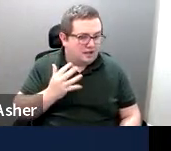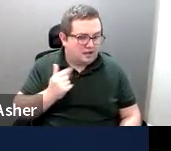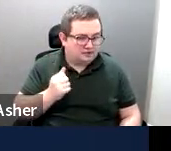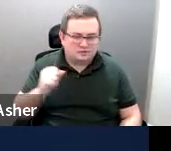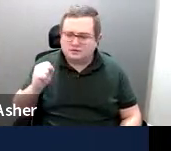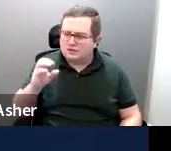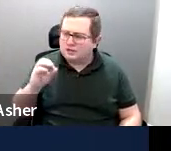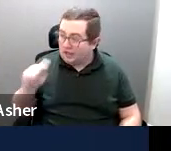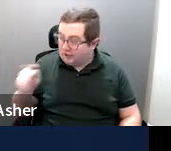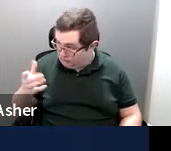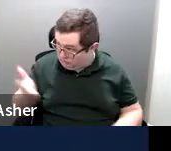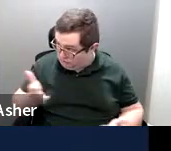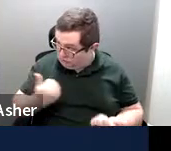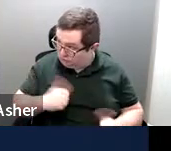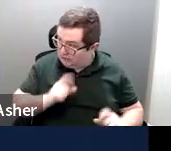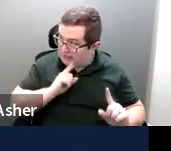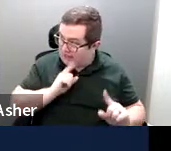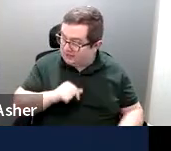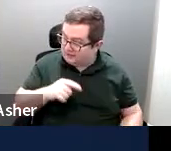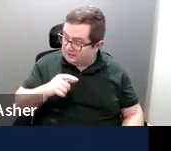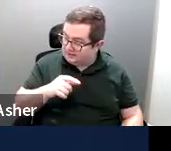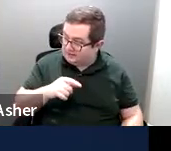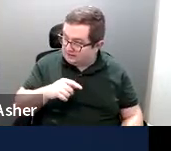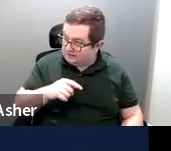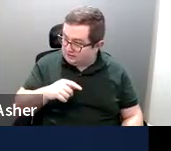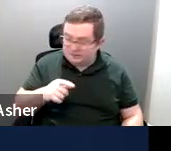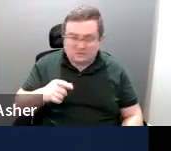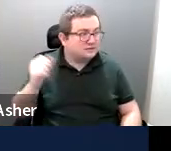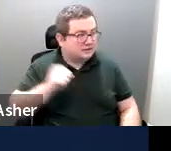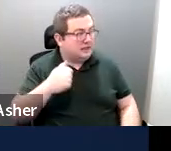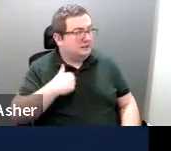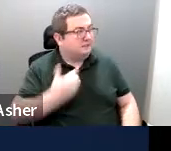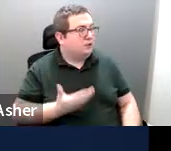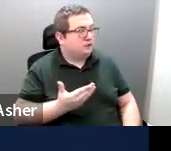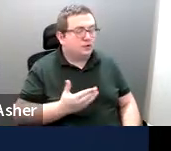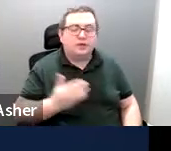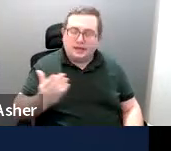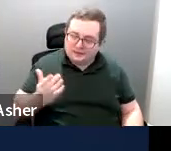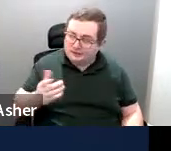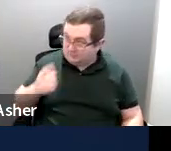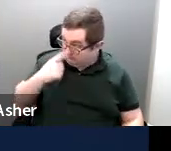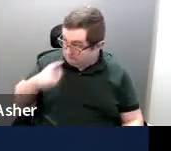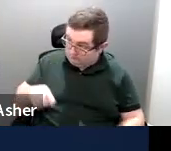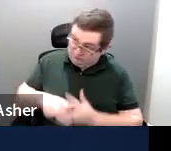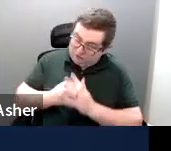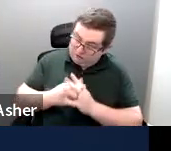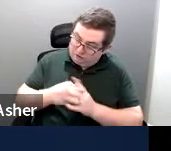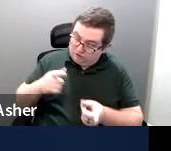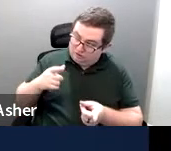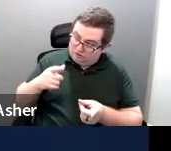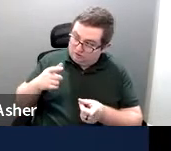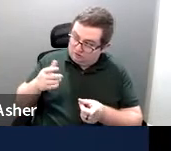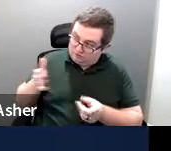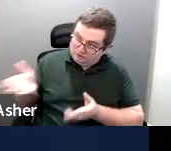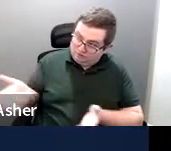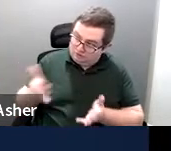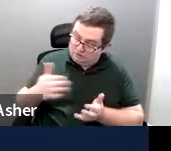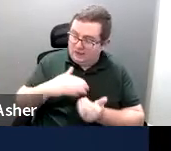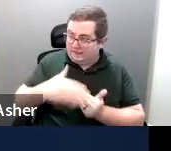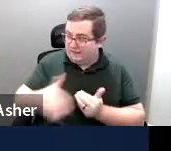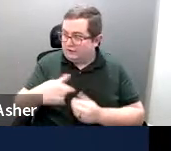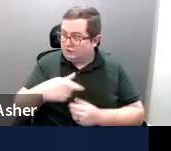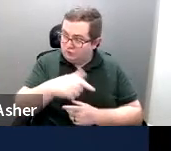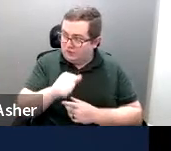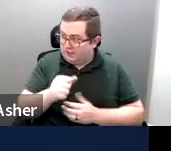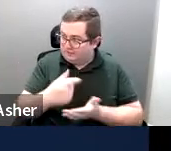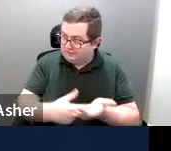Scott, are you here to answer a pro-reg question? Yep. I am. All right. You want to start us off with that and then we'll move on to the rest of the Q&A?